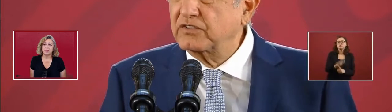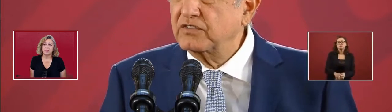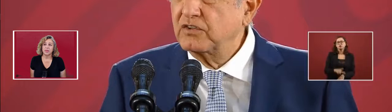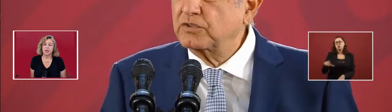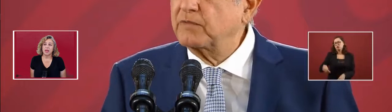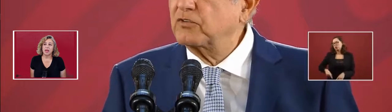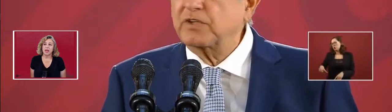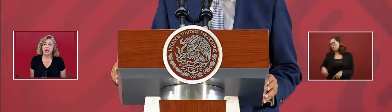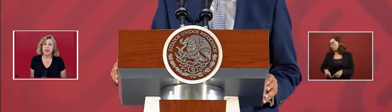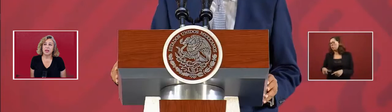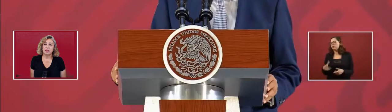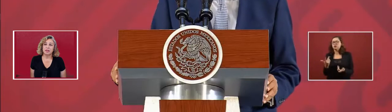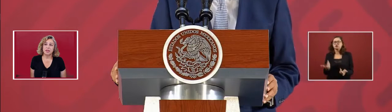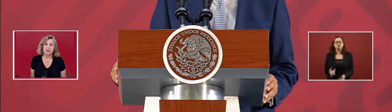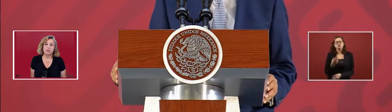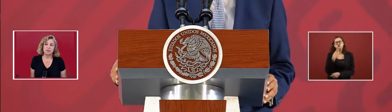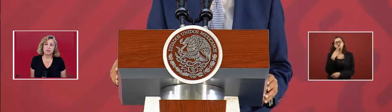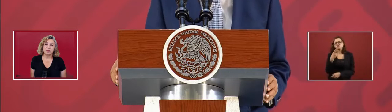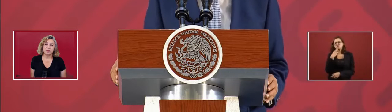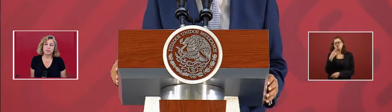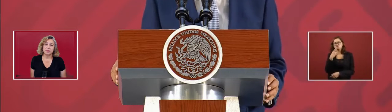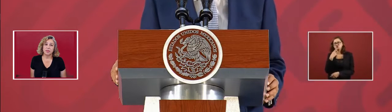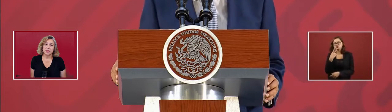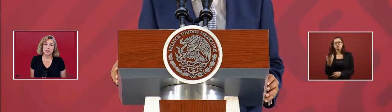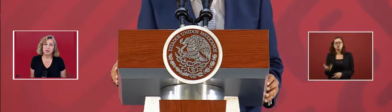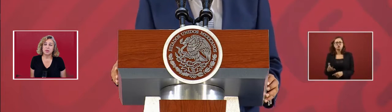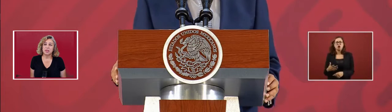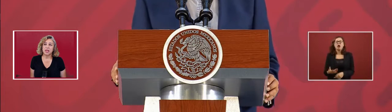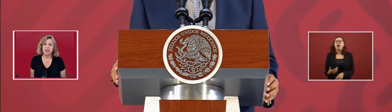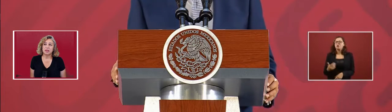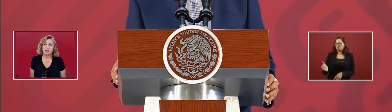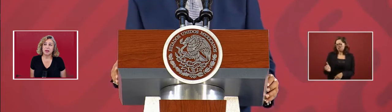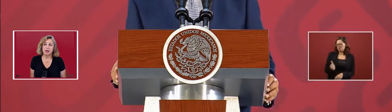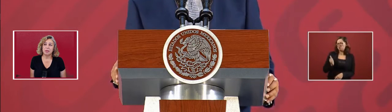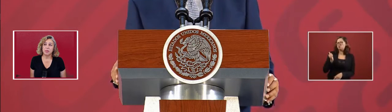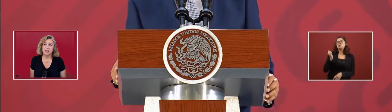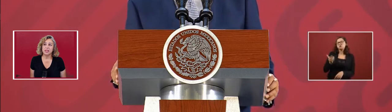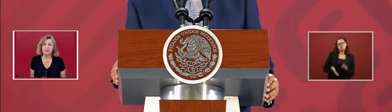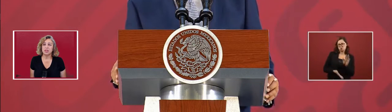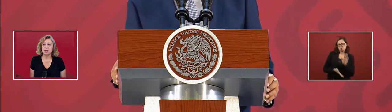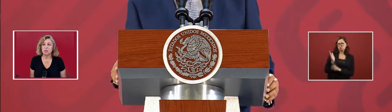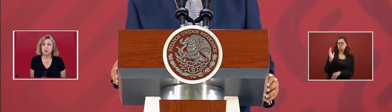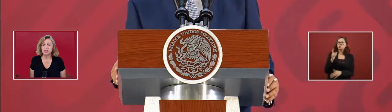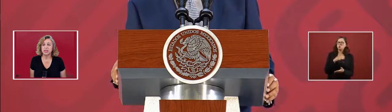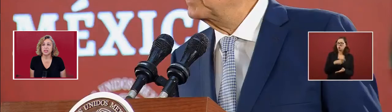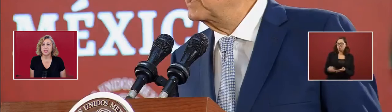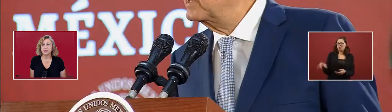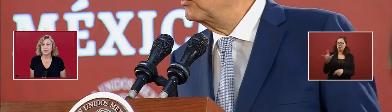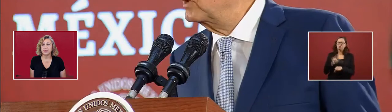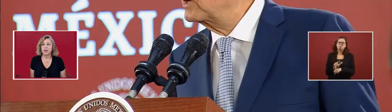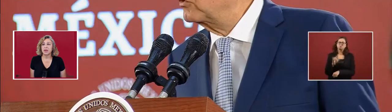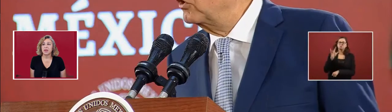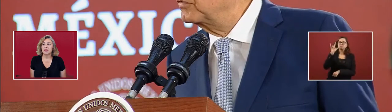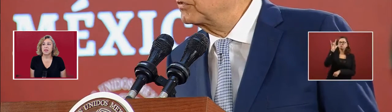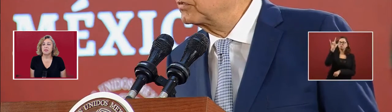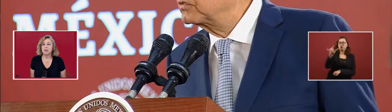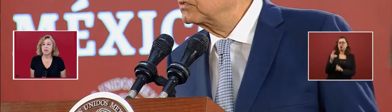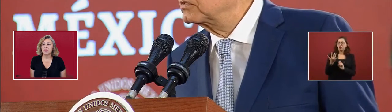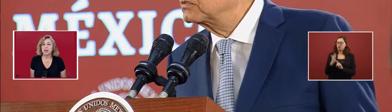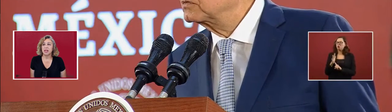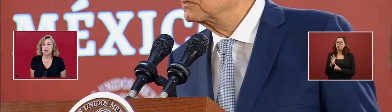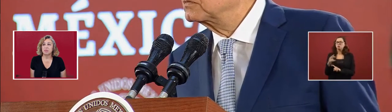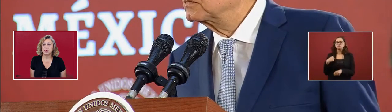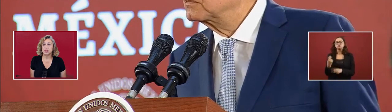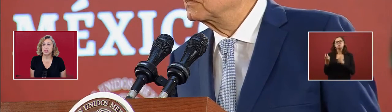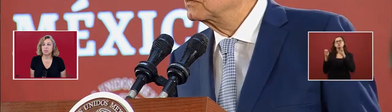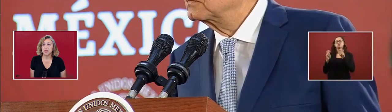they would take the airplanes even to go purchasing. They would